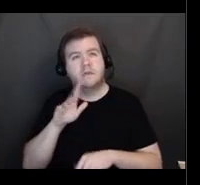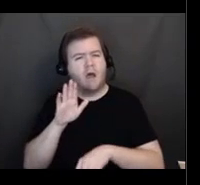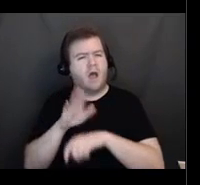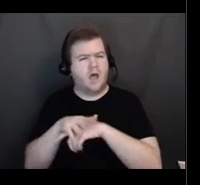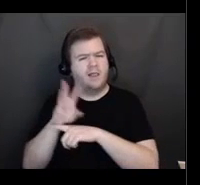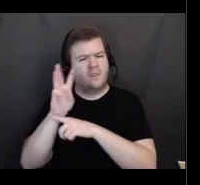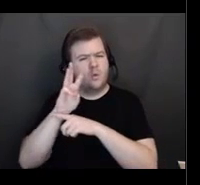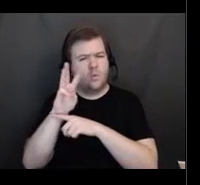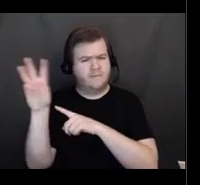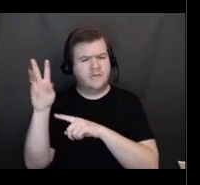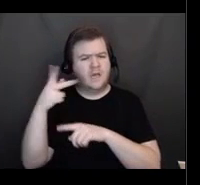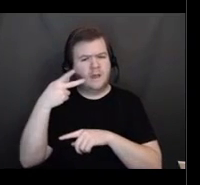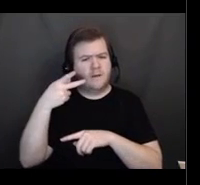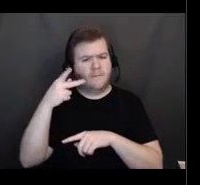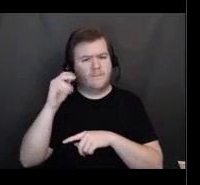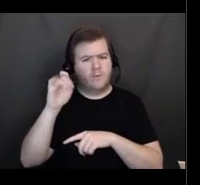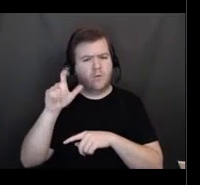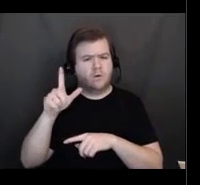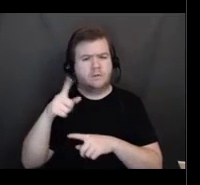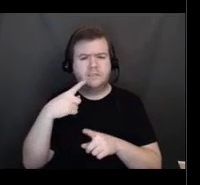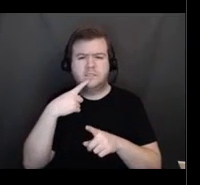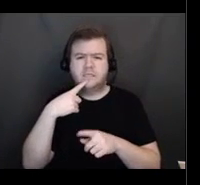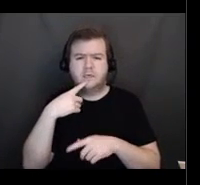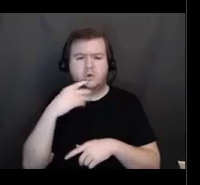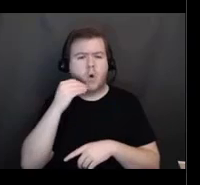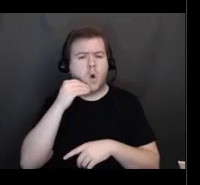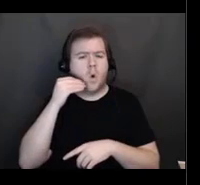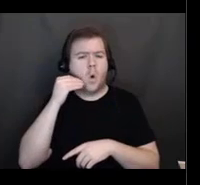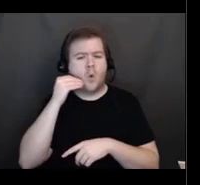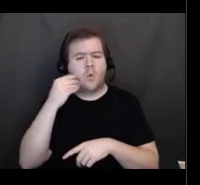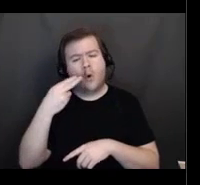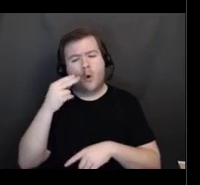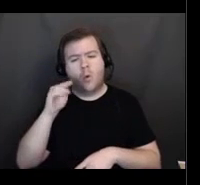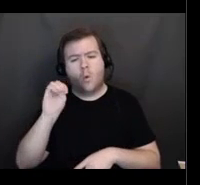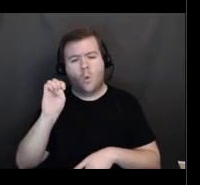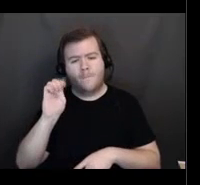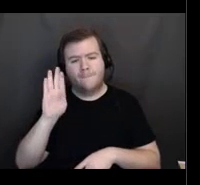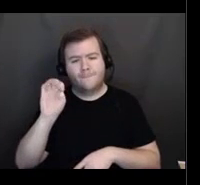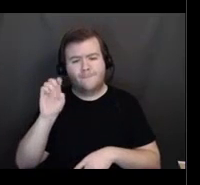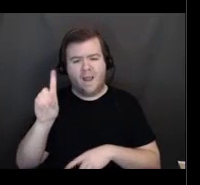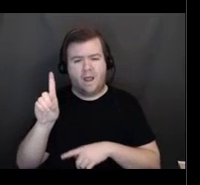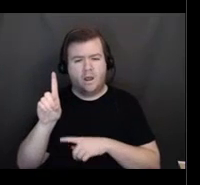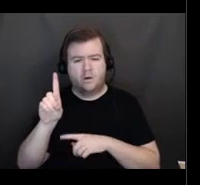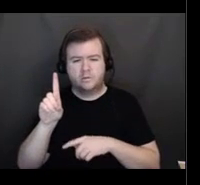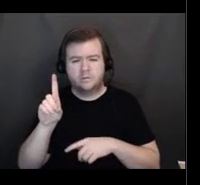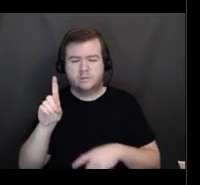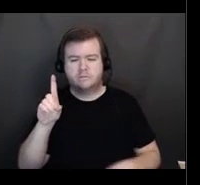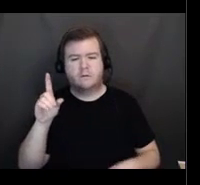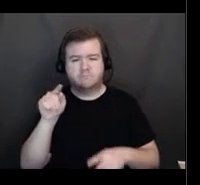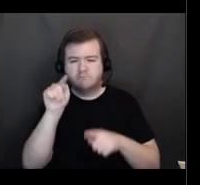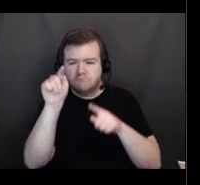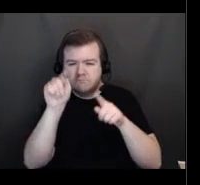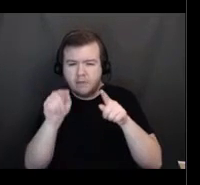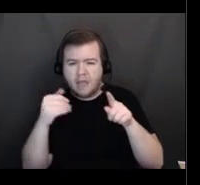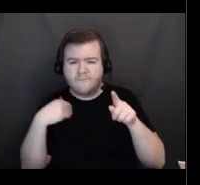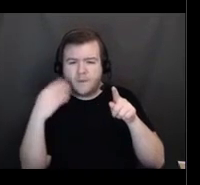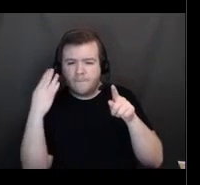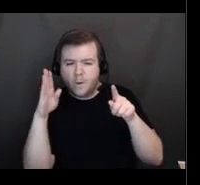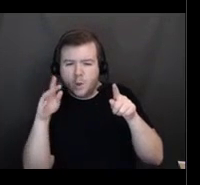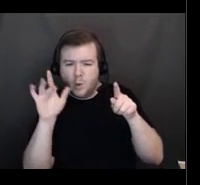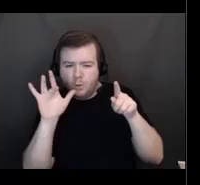see a homebound individuals on this slide, right underneath, you'll see that blue link that will bring you right to